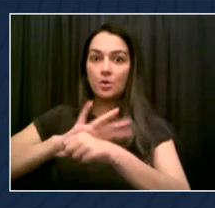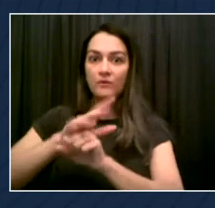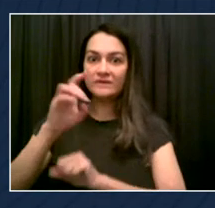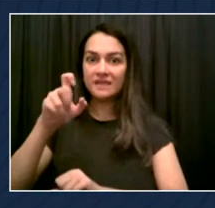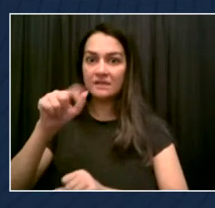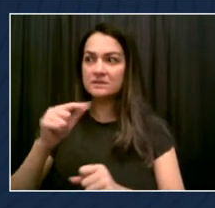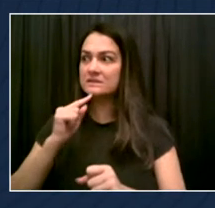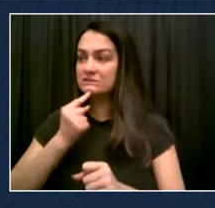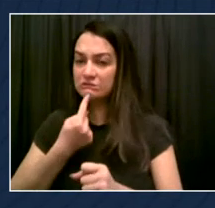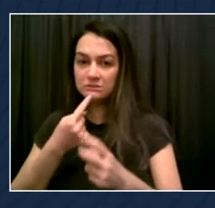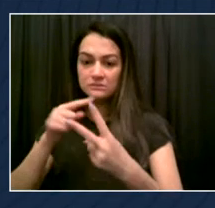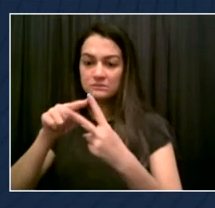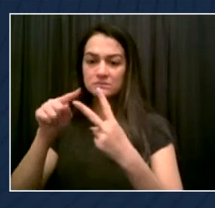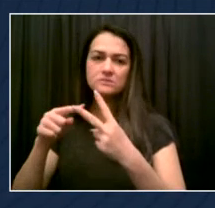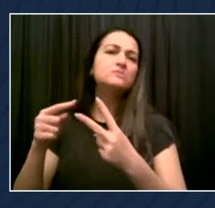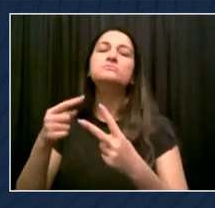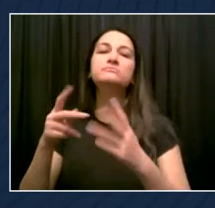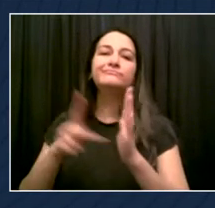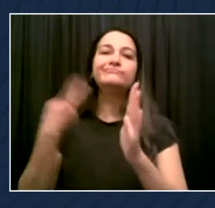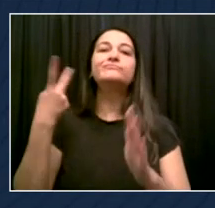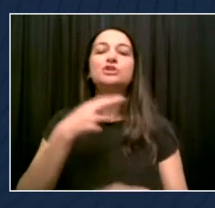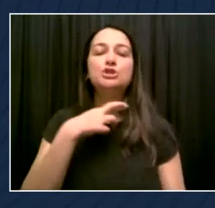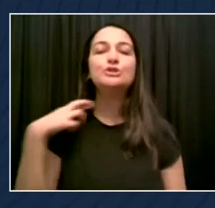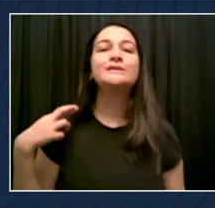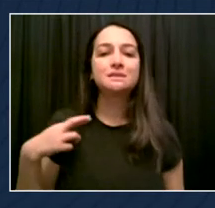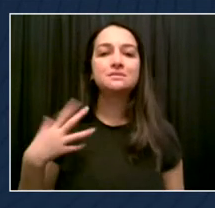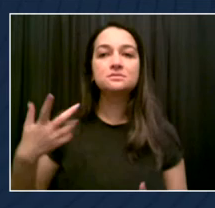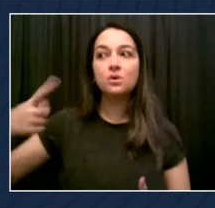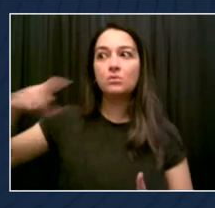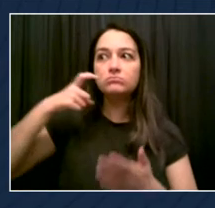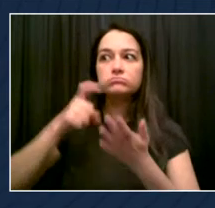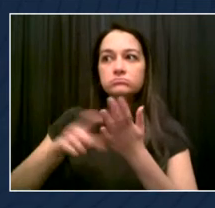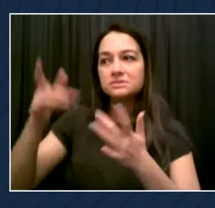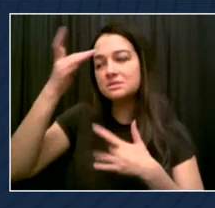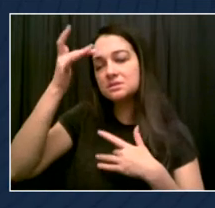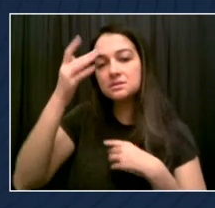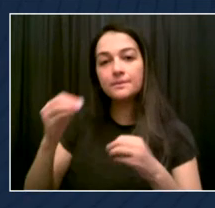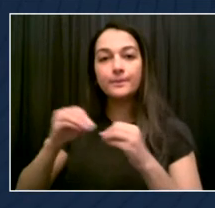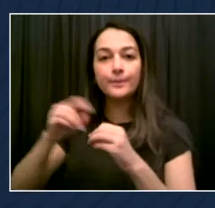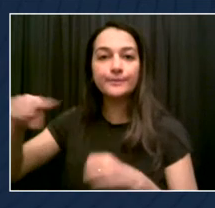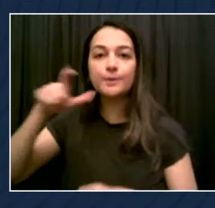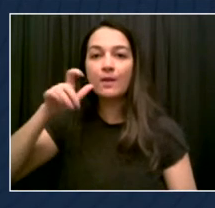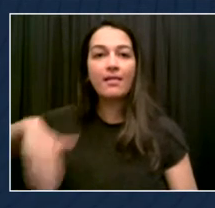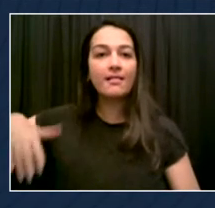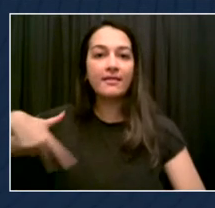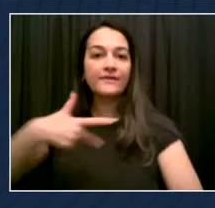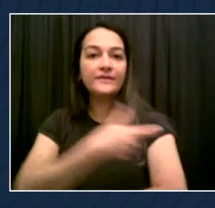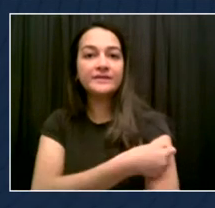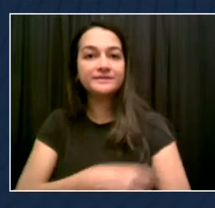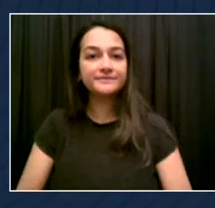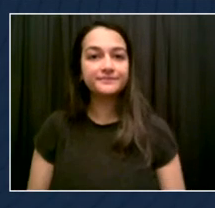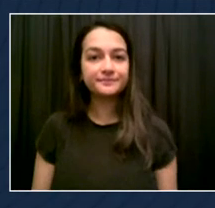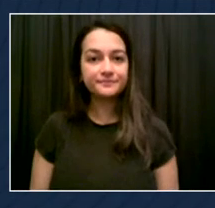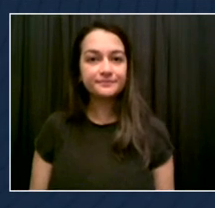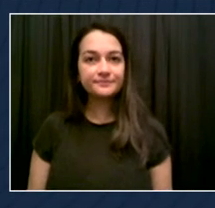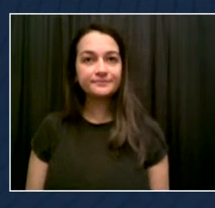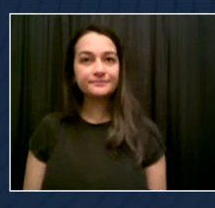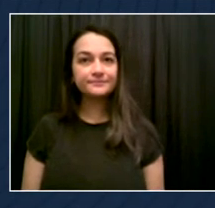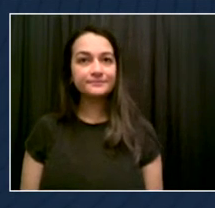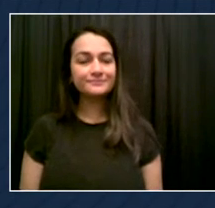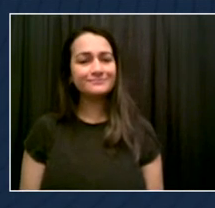sense. A strong stance needs to be taken. Yes, it will be controversial. But